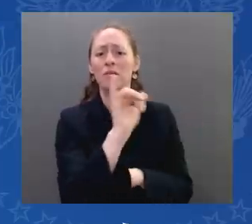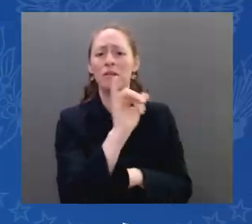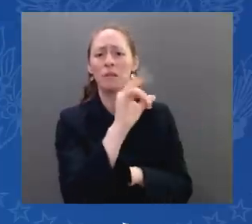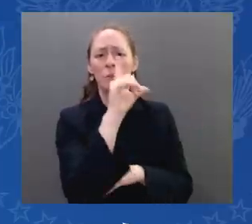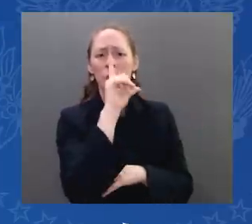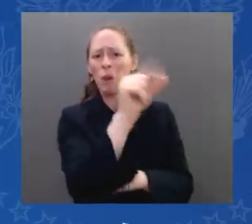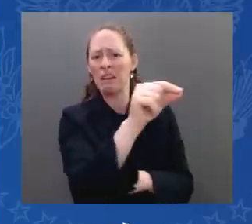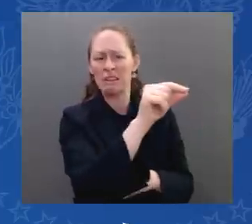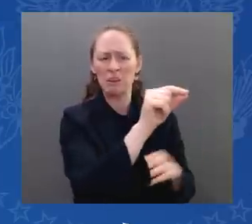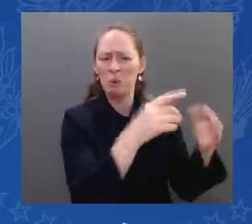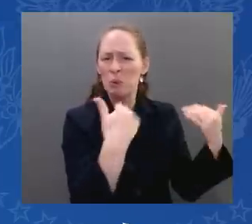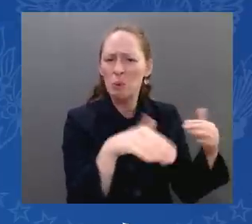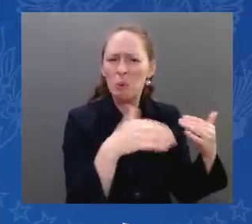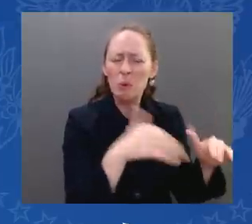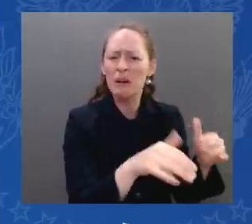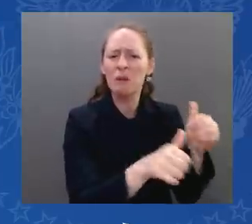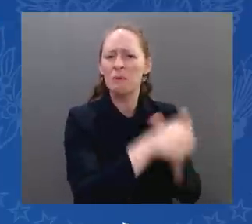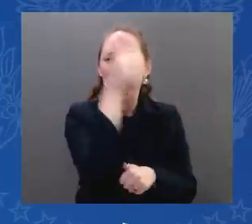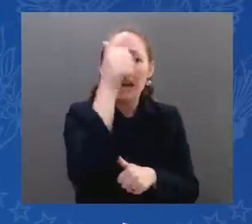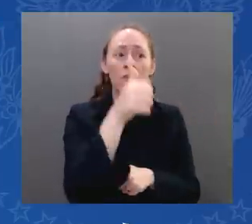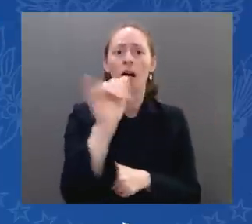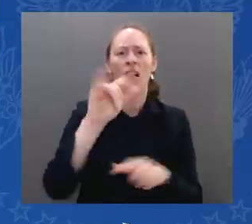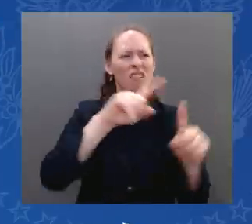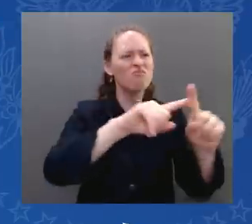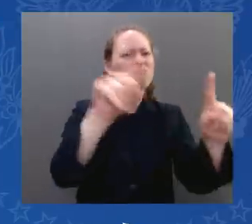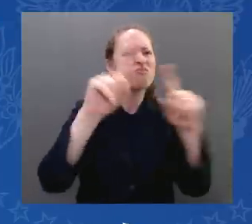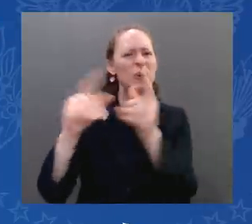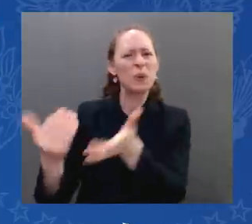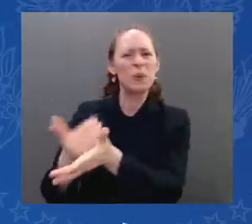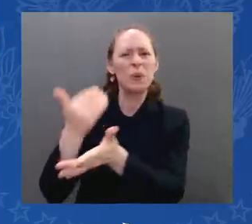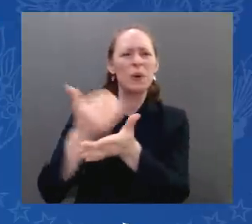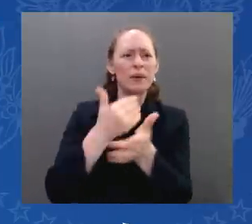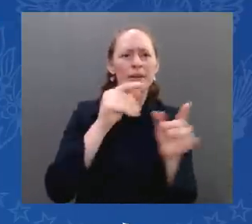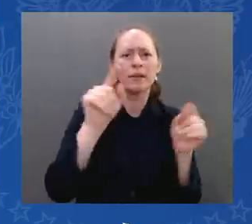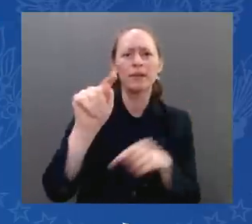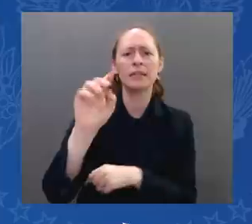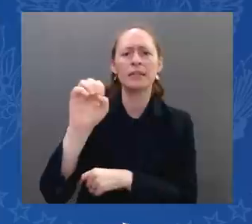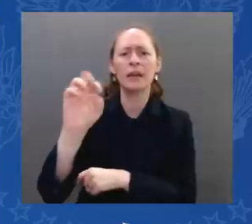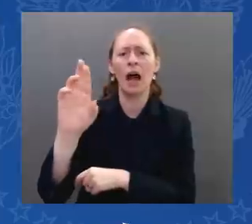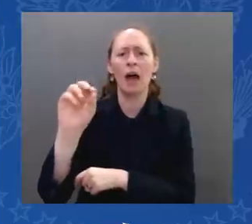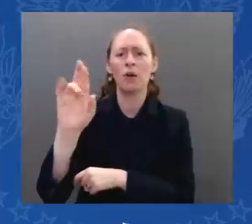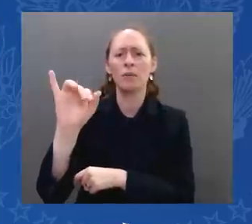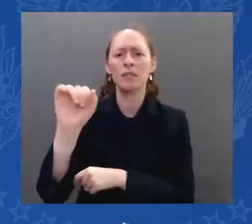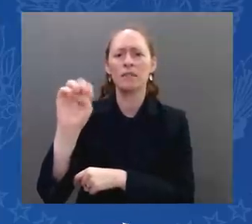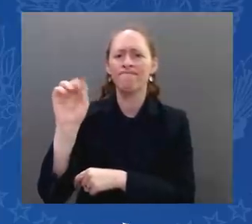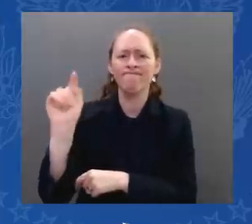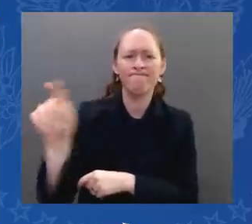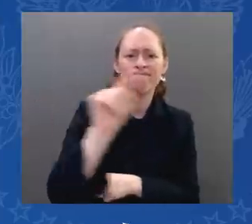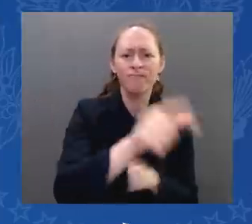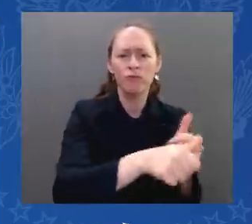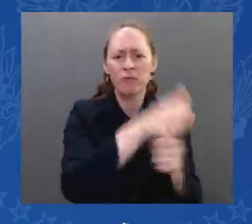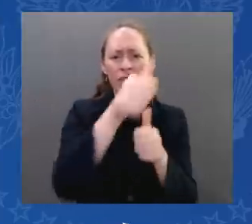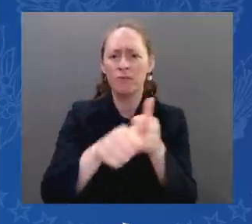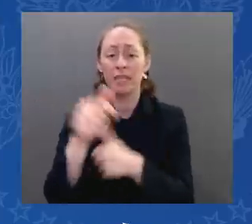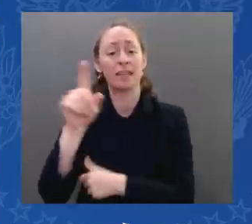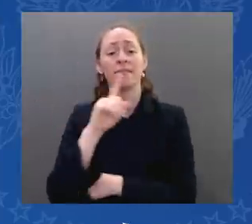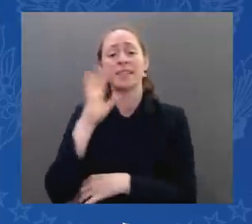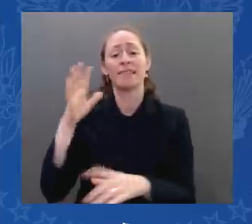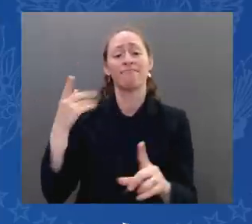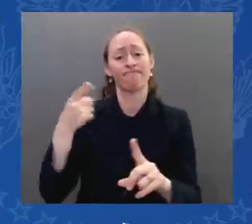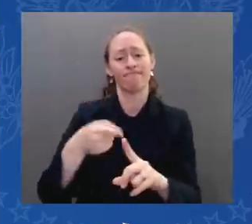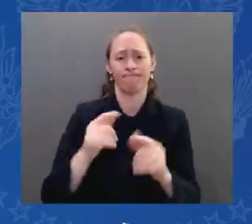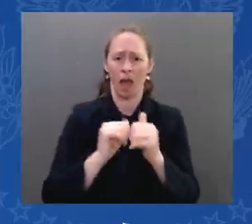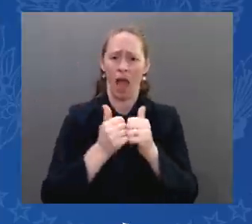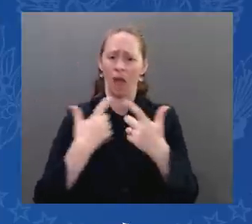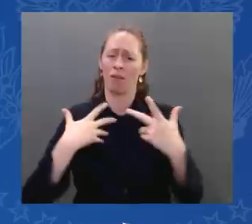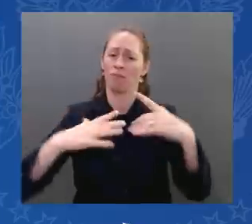freedom, sometimes force must be used. Nobody wants that, but neither